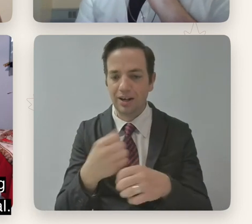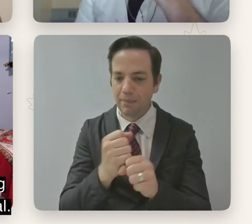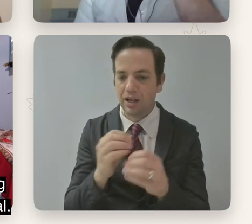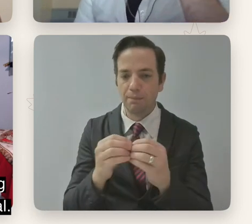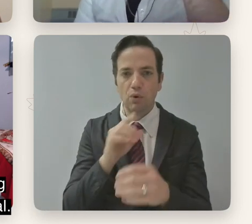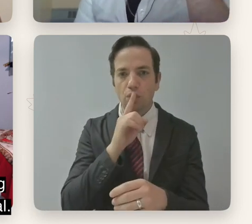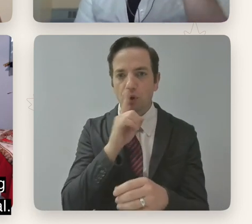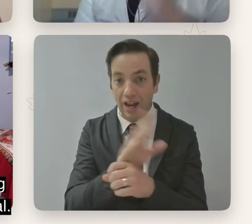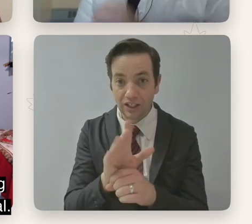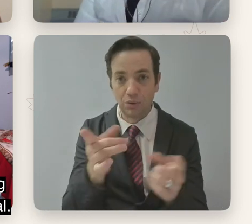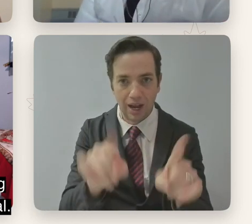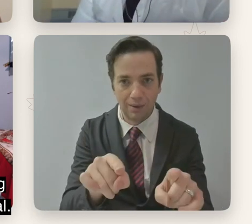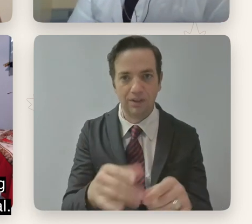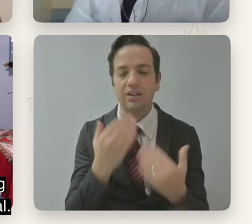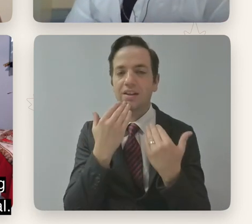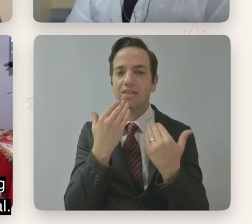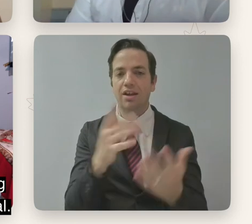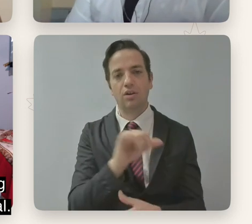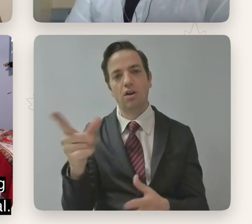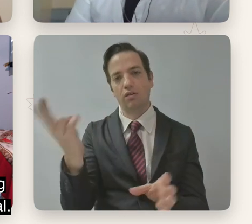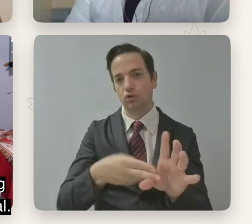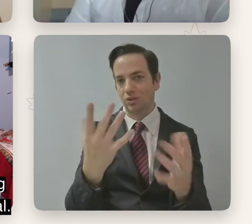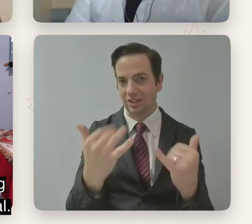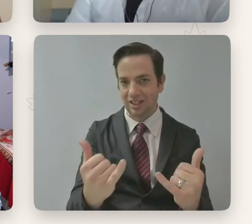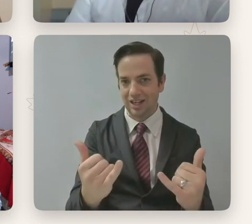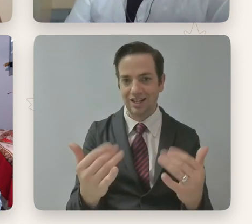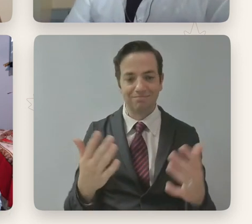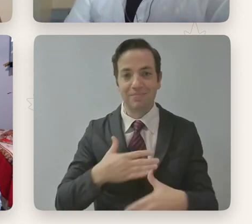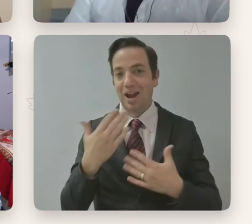Uh, so thank you all, uh, for joining us today and, and happy festival.